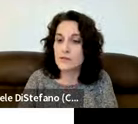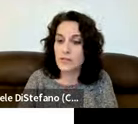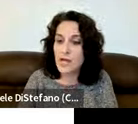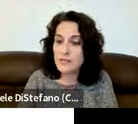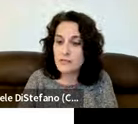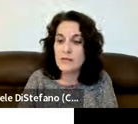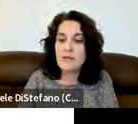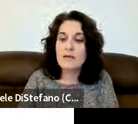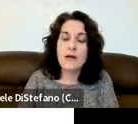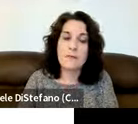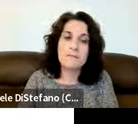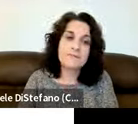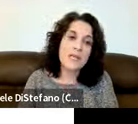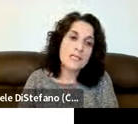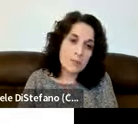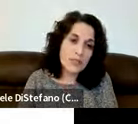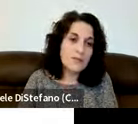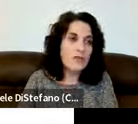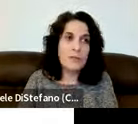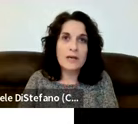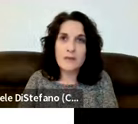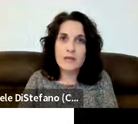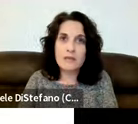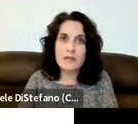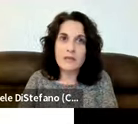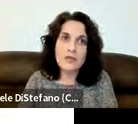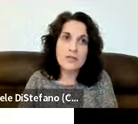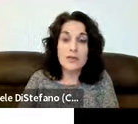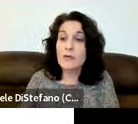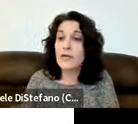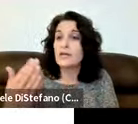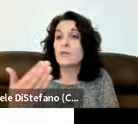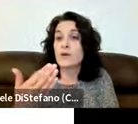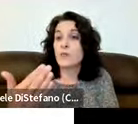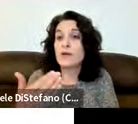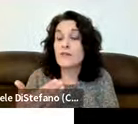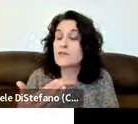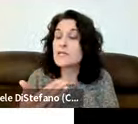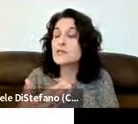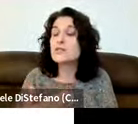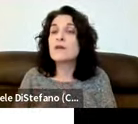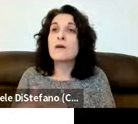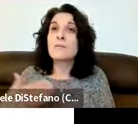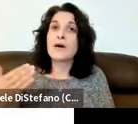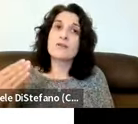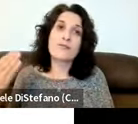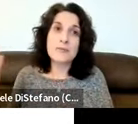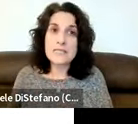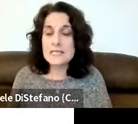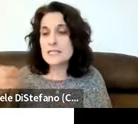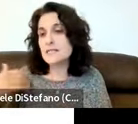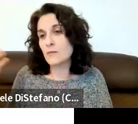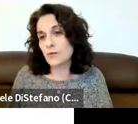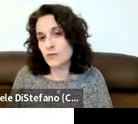you perceive of a loss um typically if you have a mild to moderate hearing loss you hear okay in one-on-one conversation but